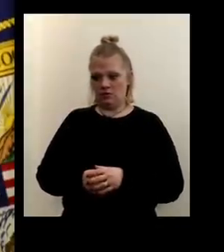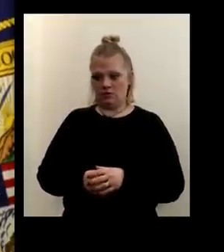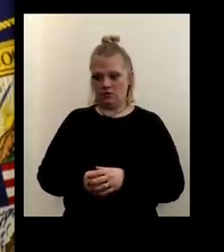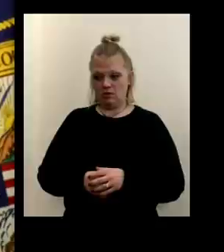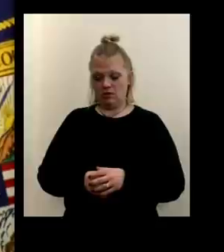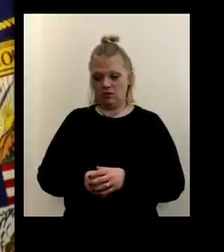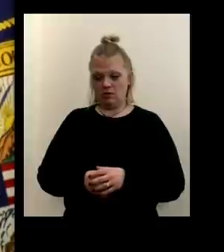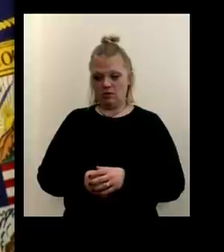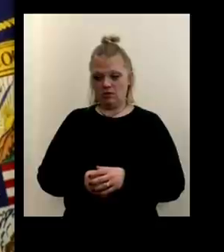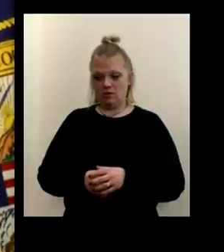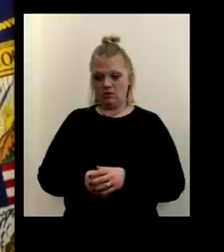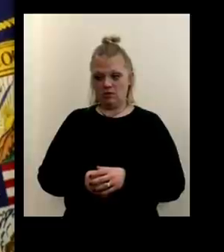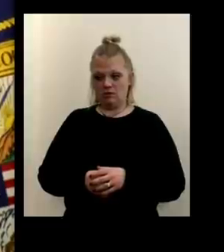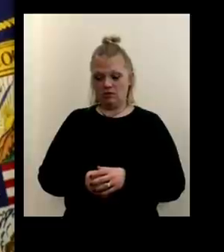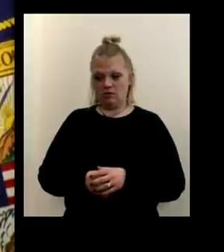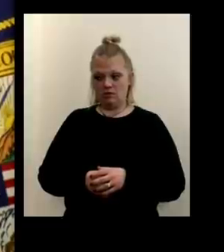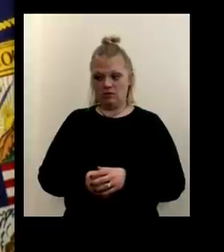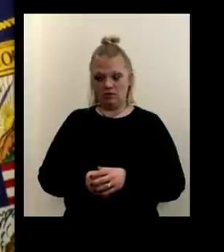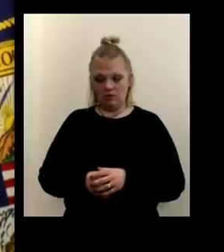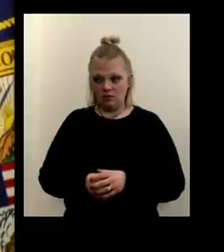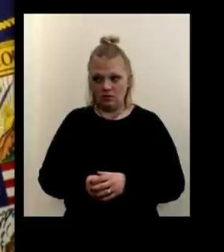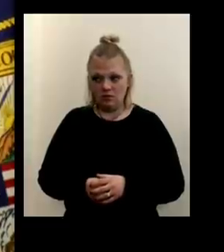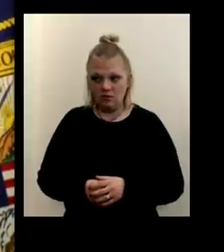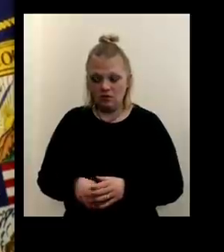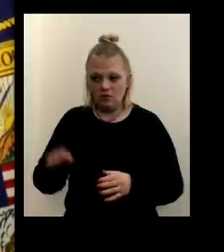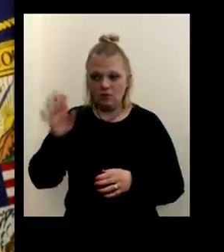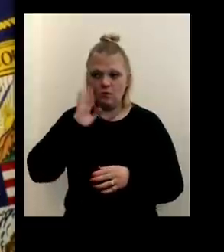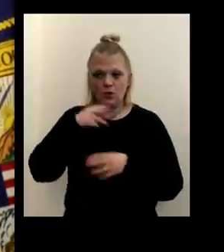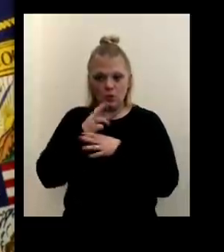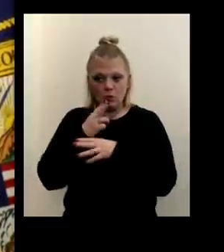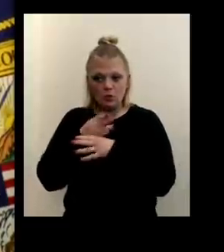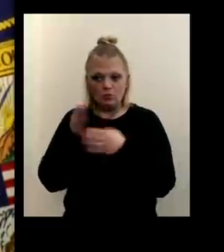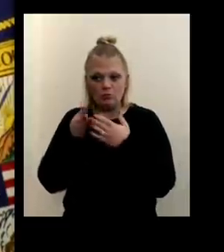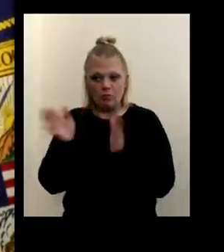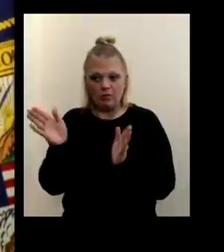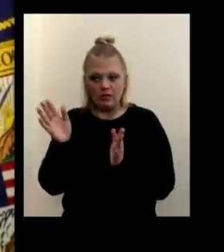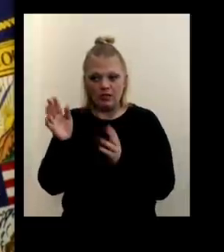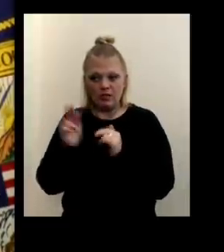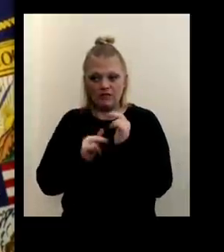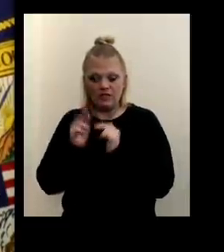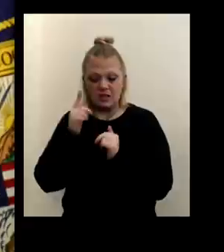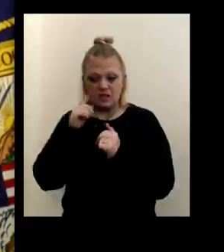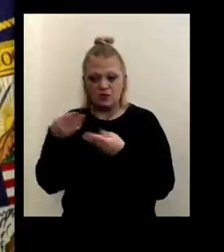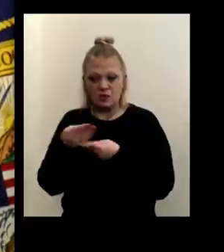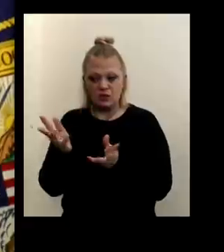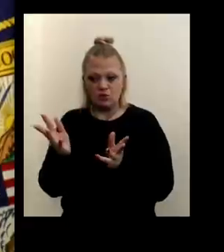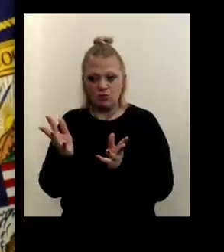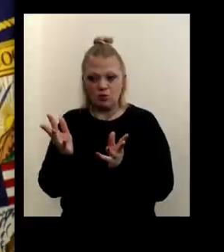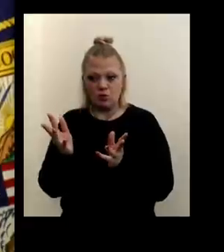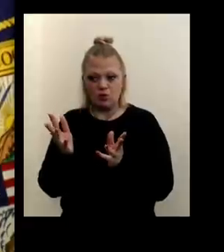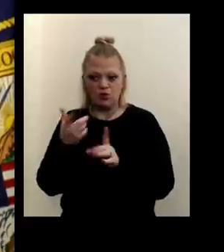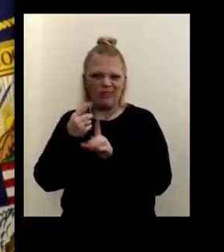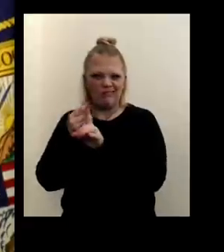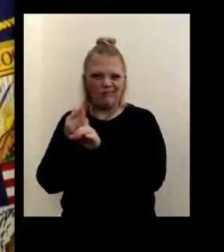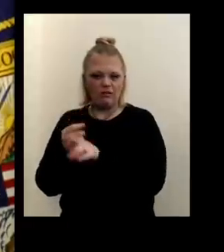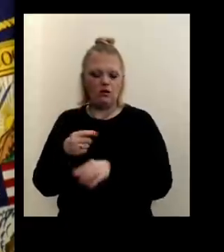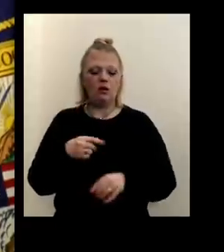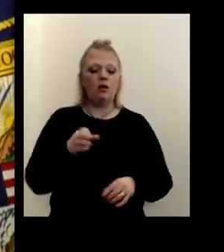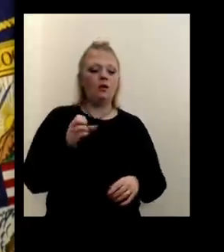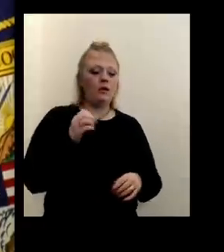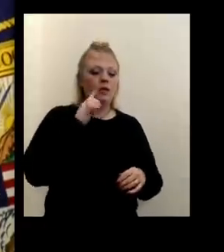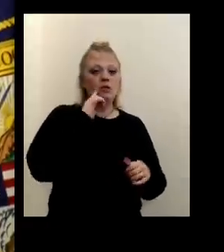to, to discuss some on that front as far as the use of public facilities for distribution. Uh, in regards to the first